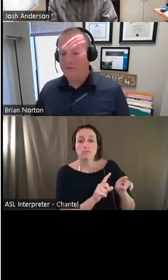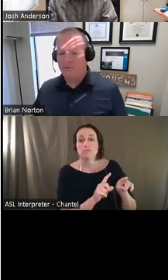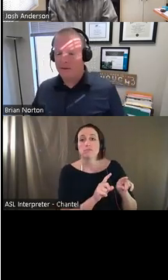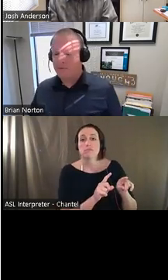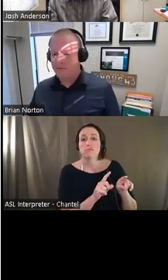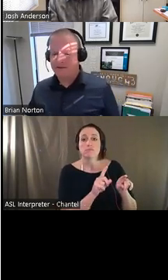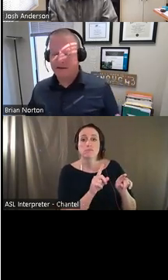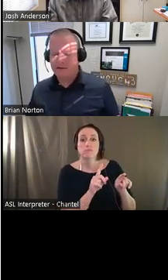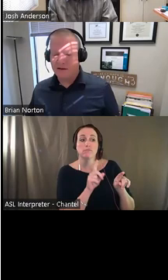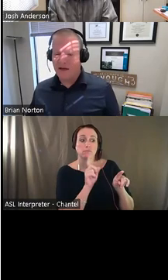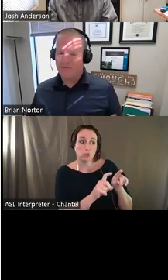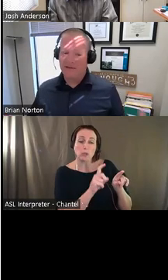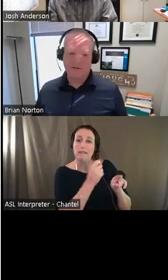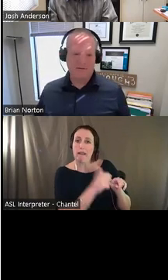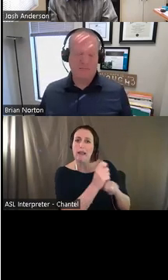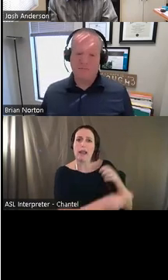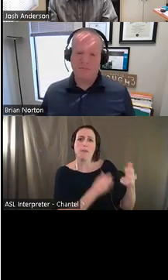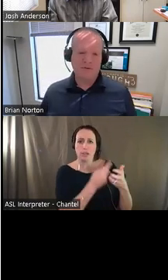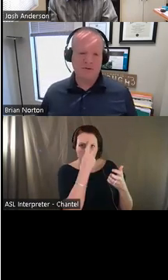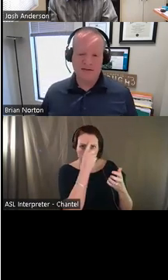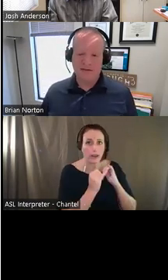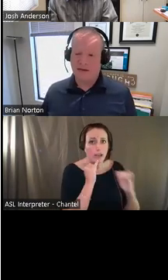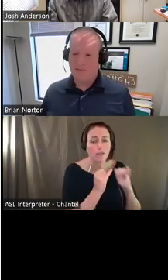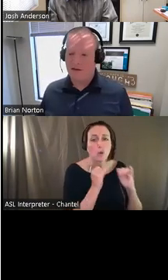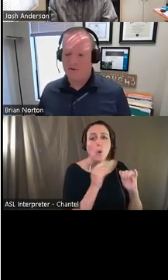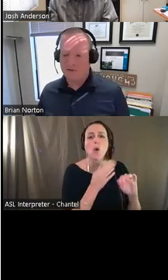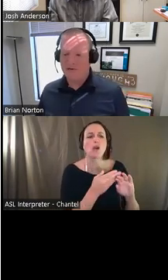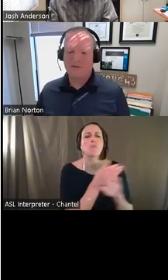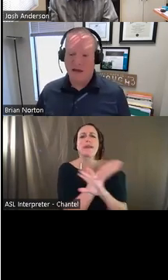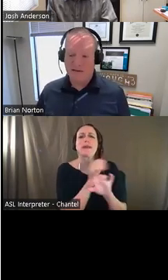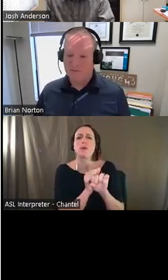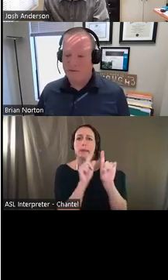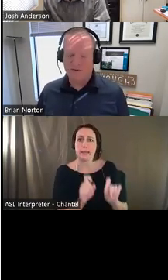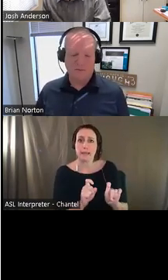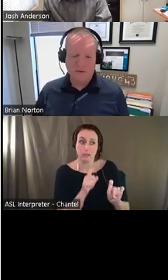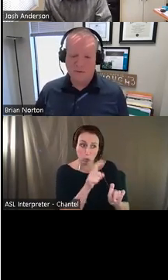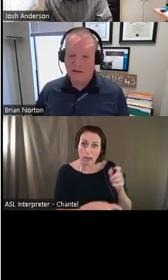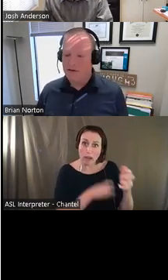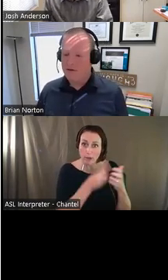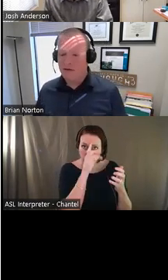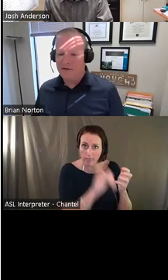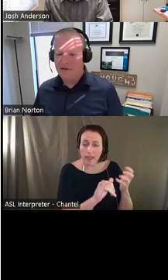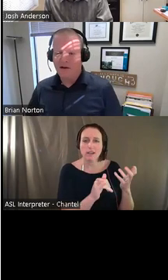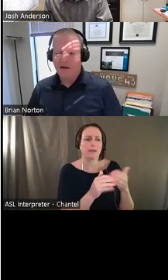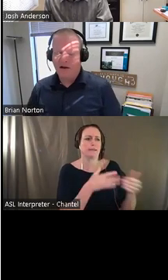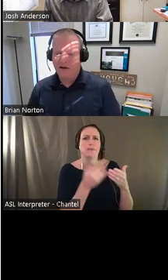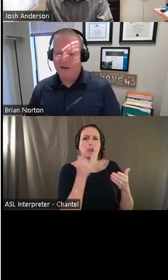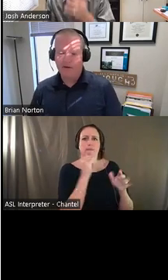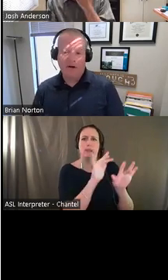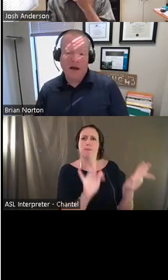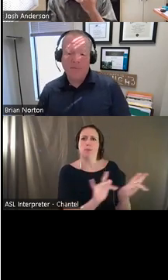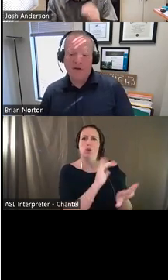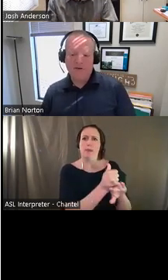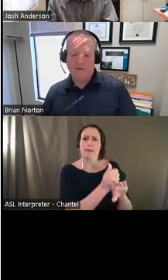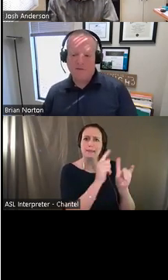or the pre-employment testing? A lot of places put people through testing and making sure that those tests, whether it's computer related or other, that